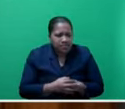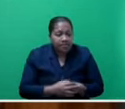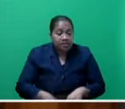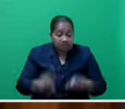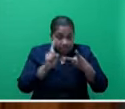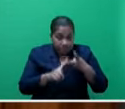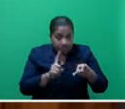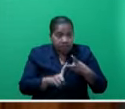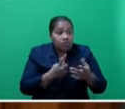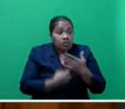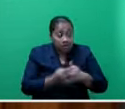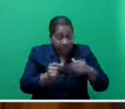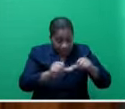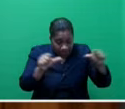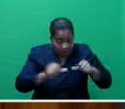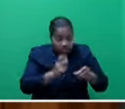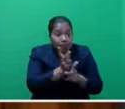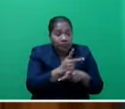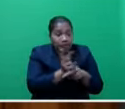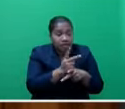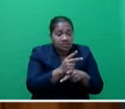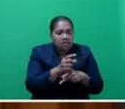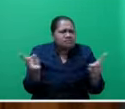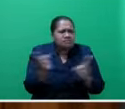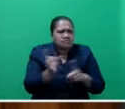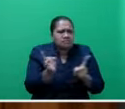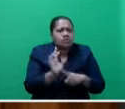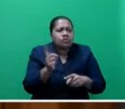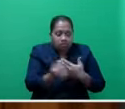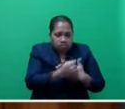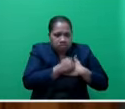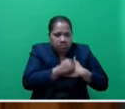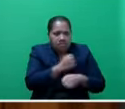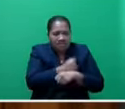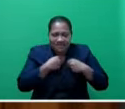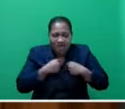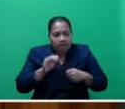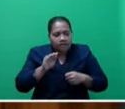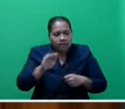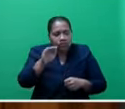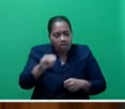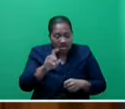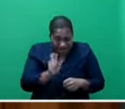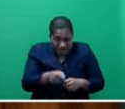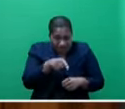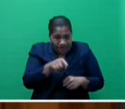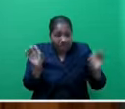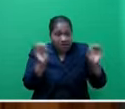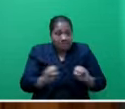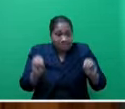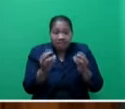diversifying our agricultural products is crucial in securing our future. If we do not have the money